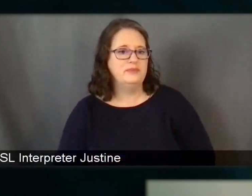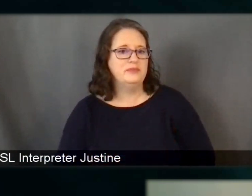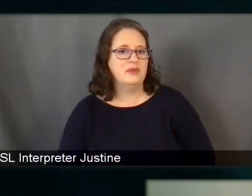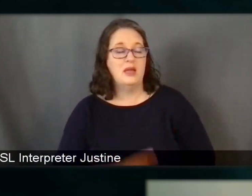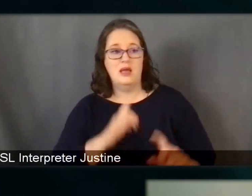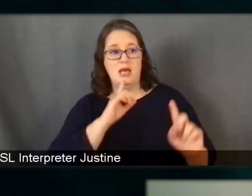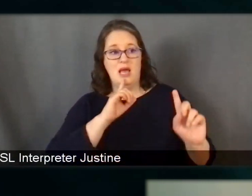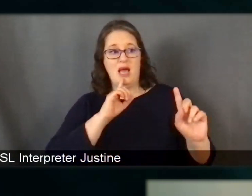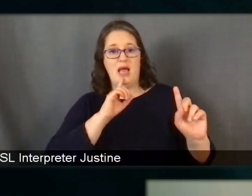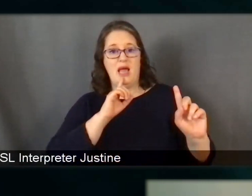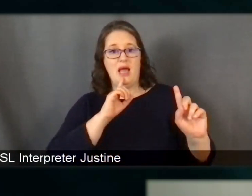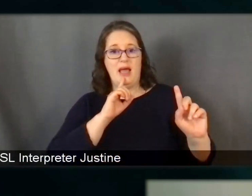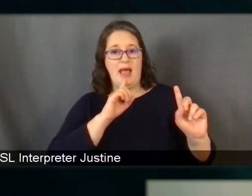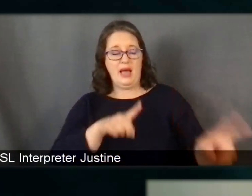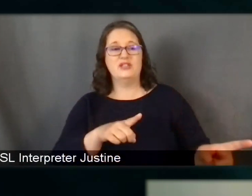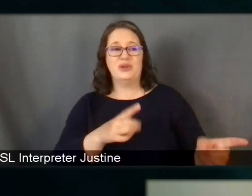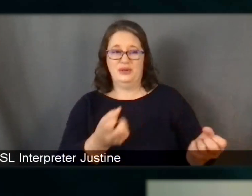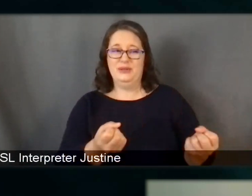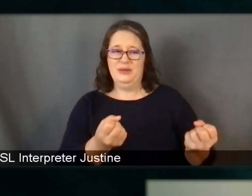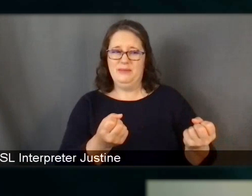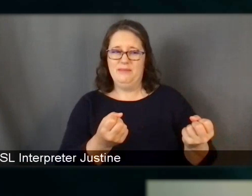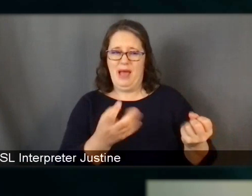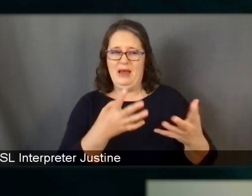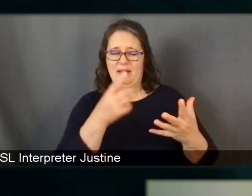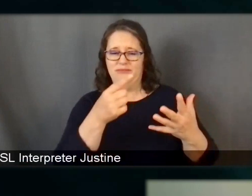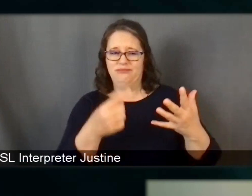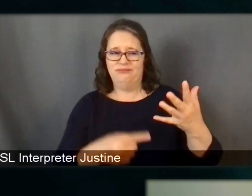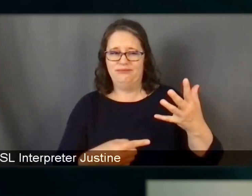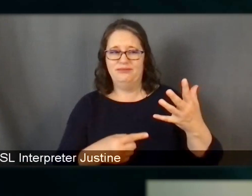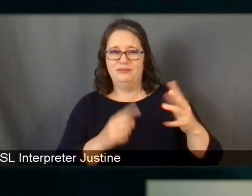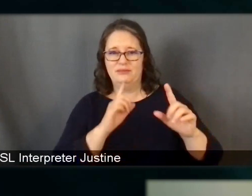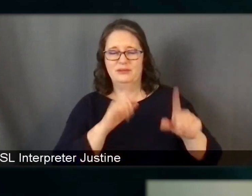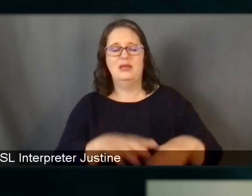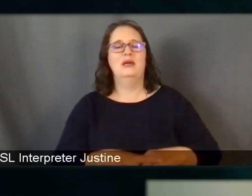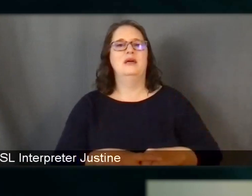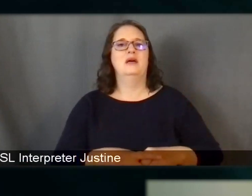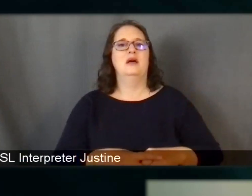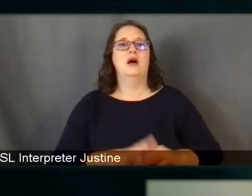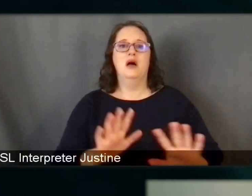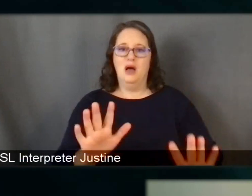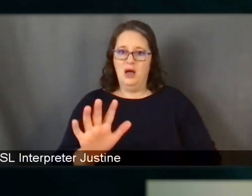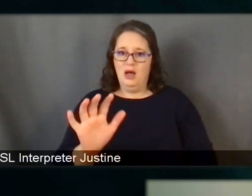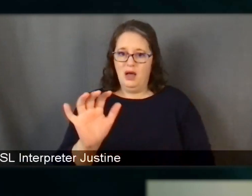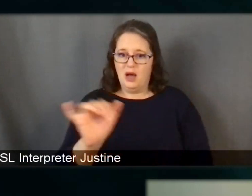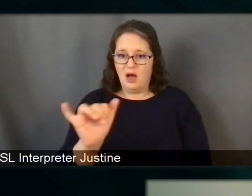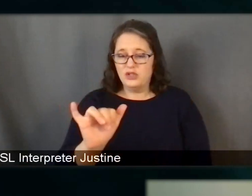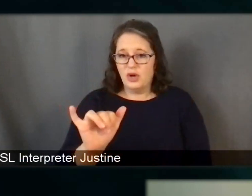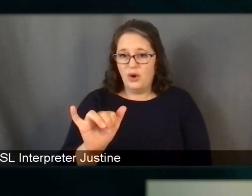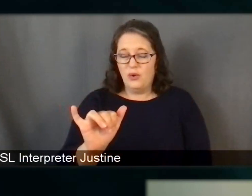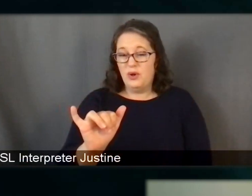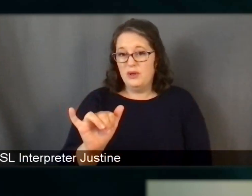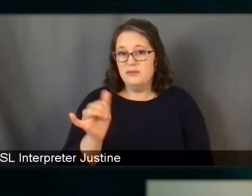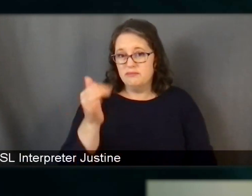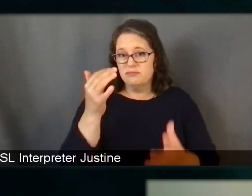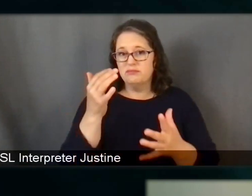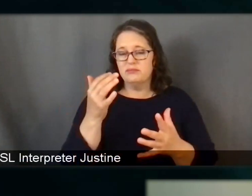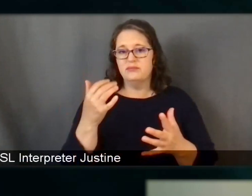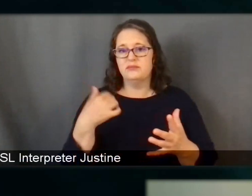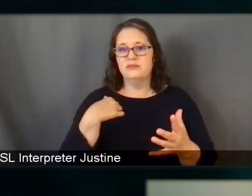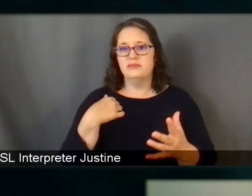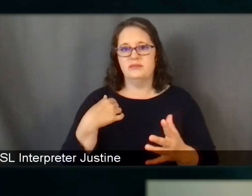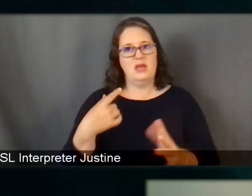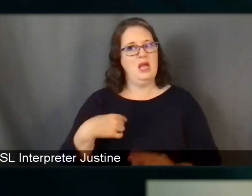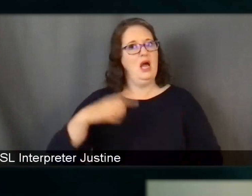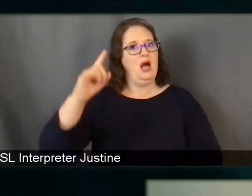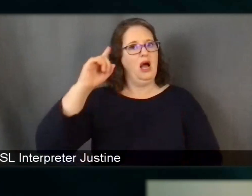multifaceted. Um, I also want to just offer really quick, um, for those who are listening, oftentimes when I hear the